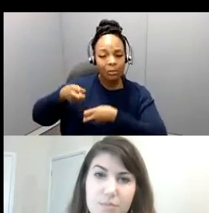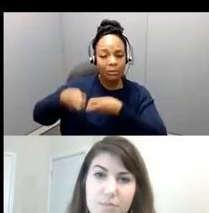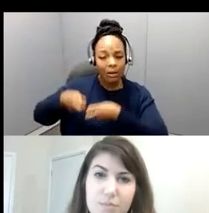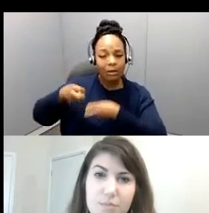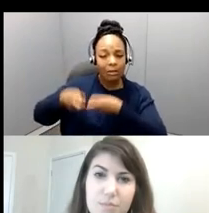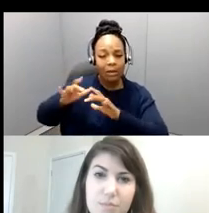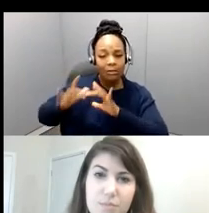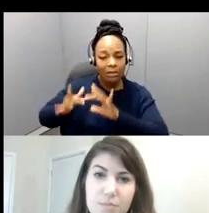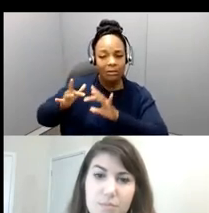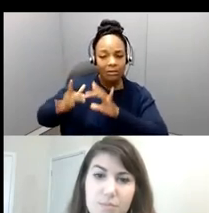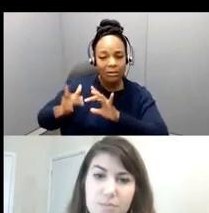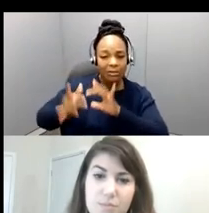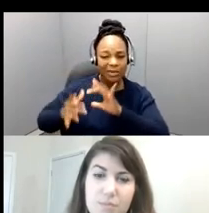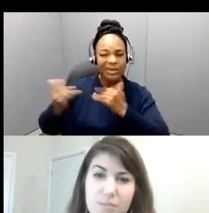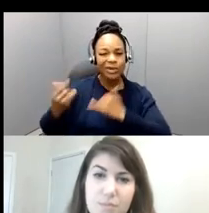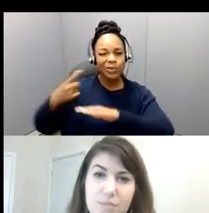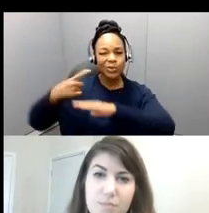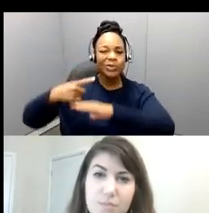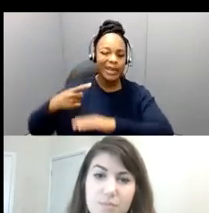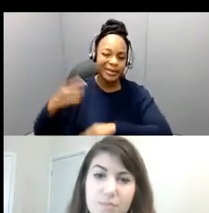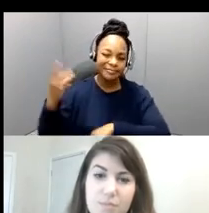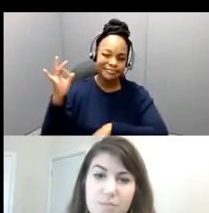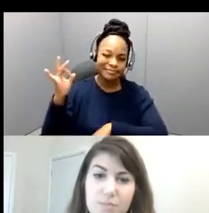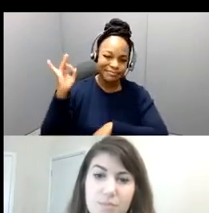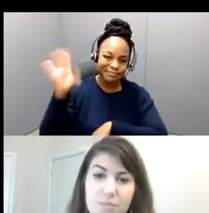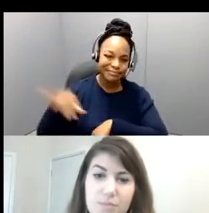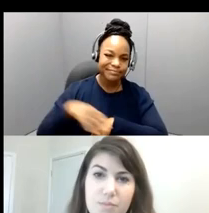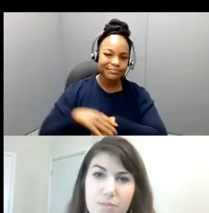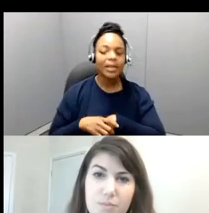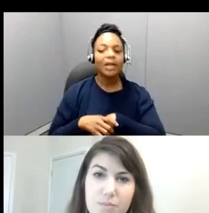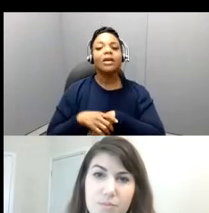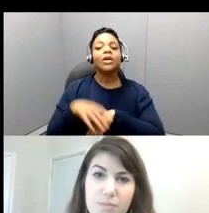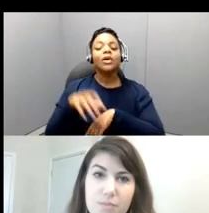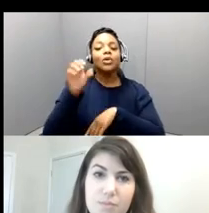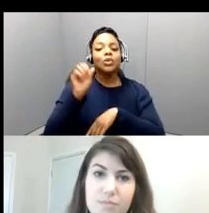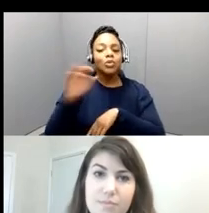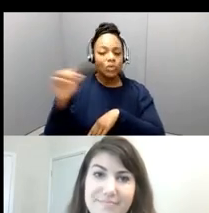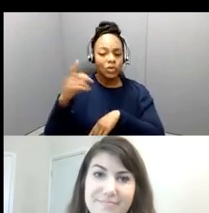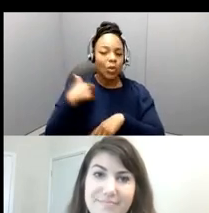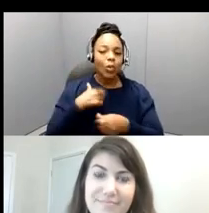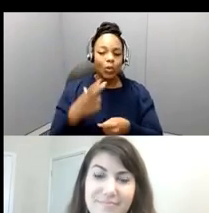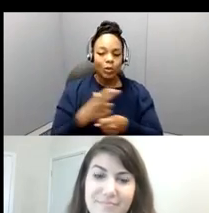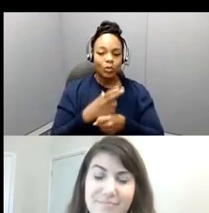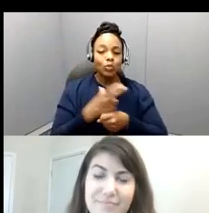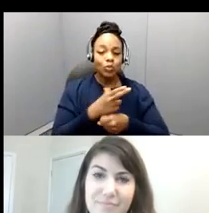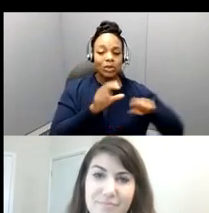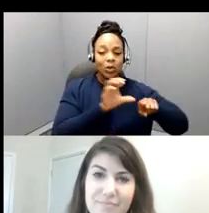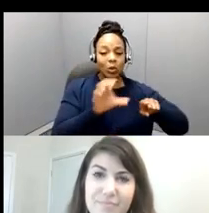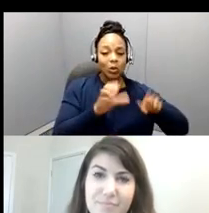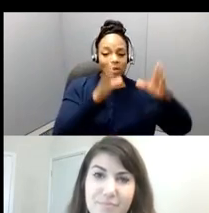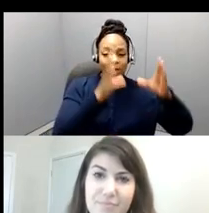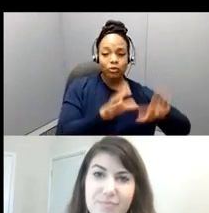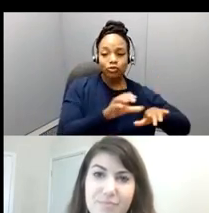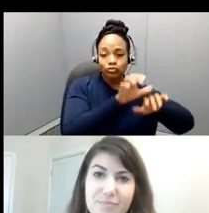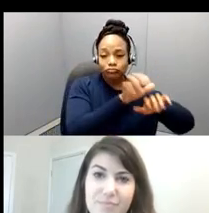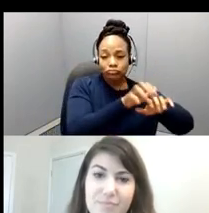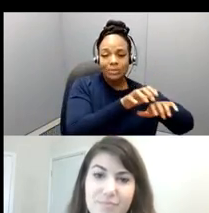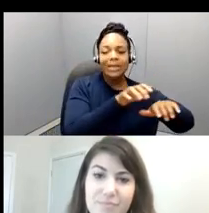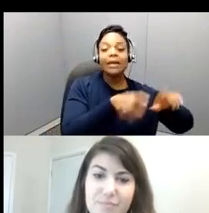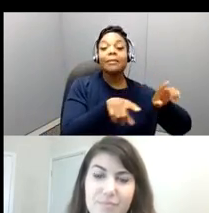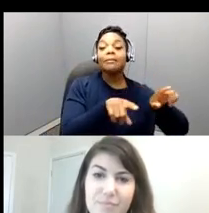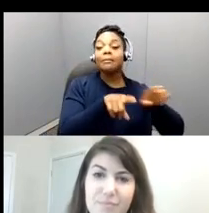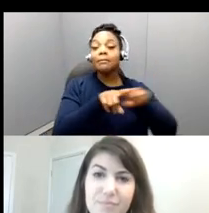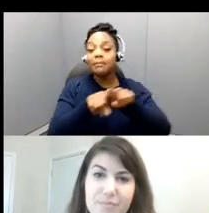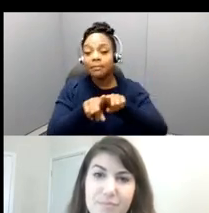addition to our closed captioner, we will put a link in the chat box that will show you where you can actually,